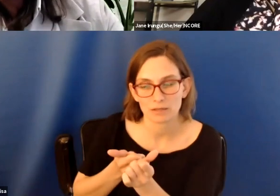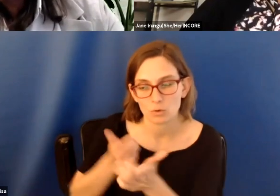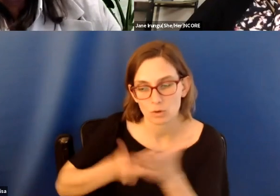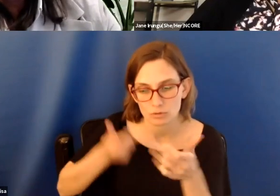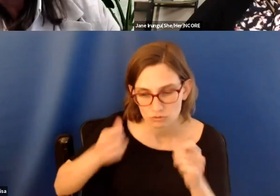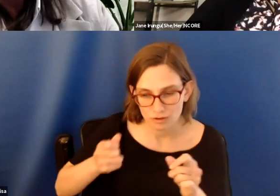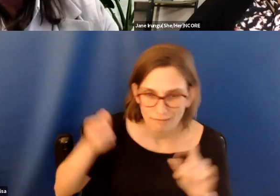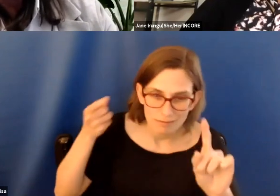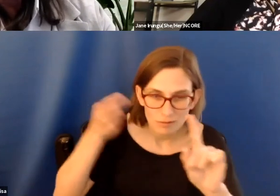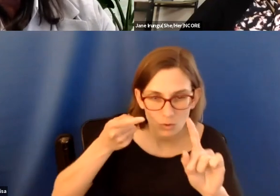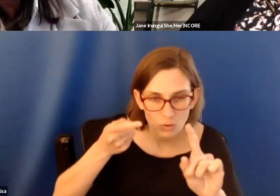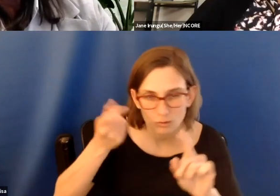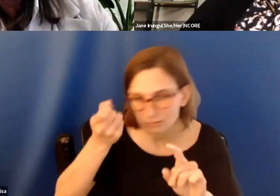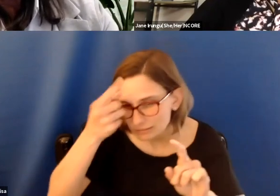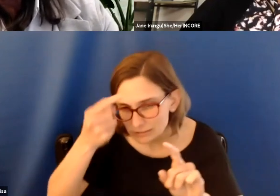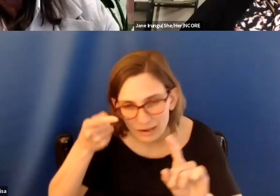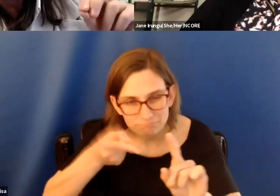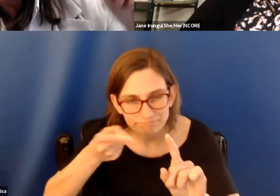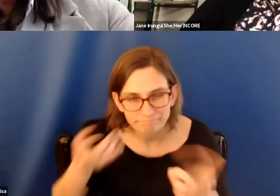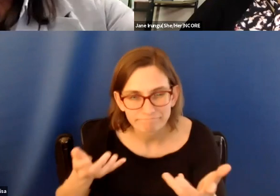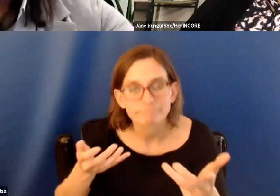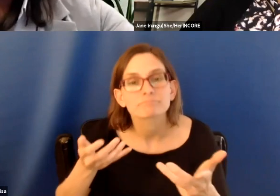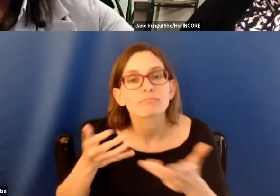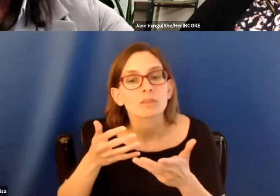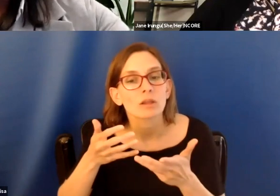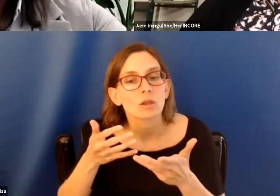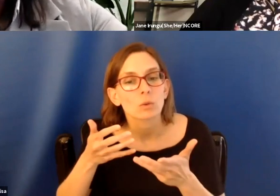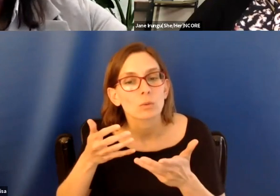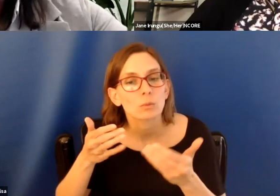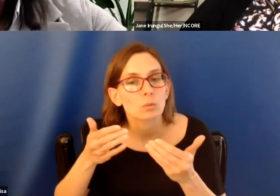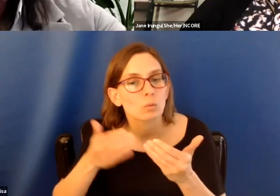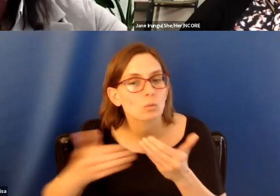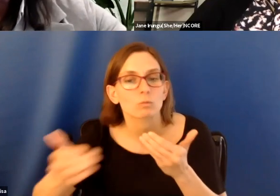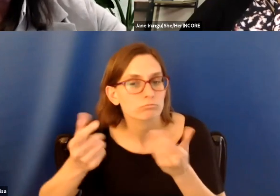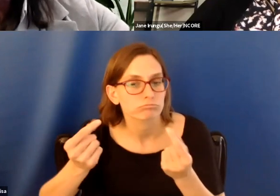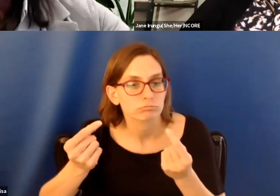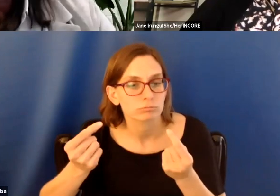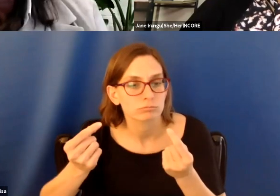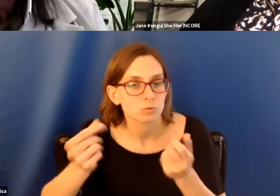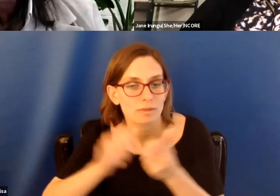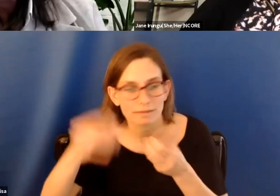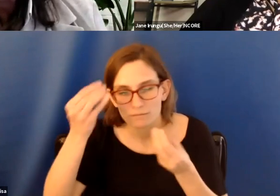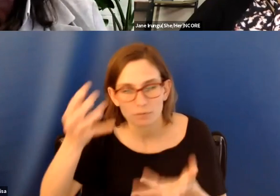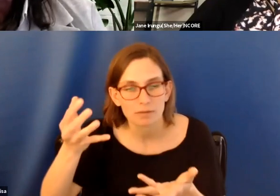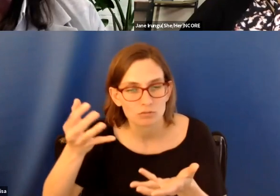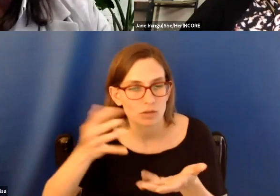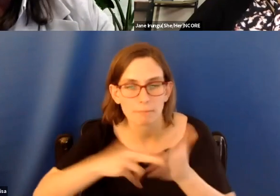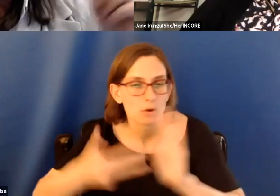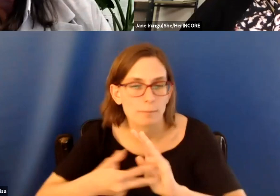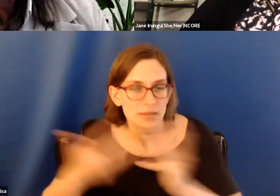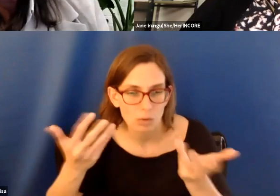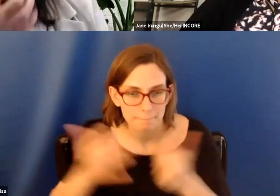are we trying to understand? And where, where, where are we going with it? What is the, what is the purpose? So